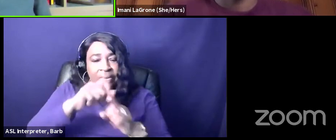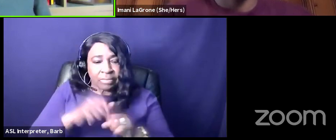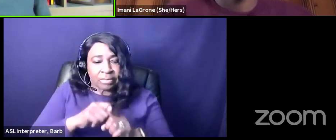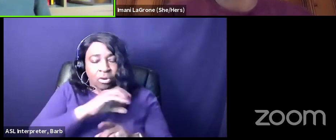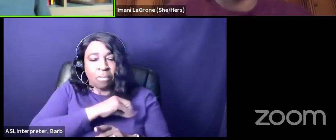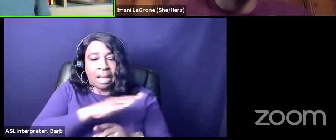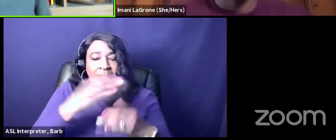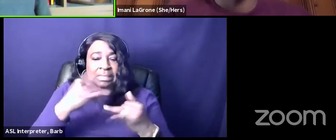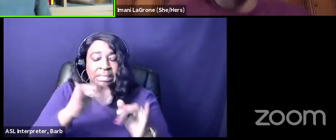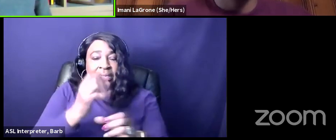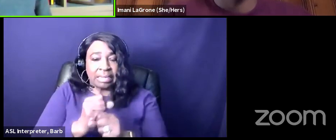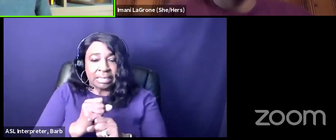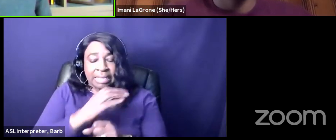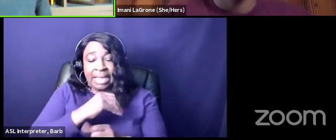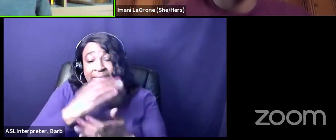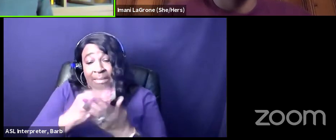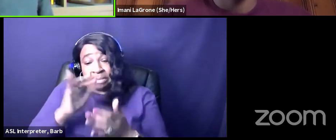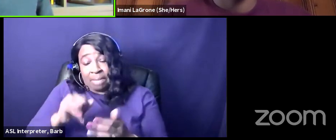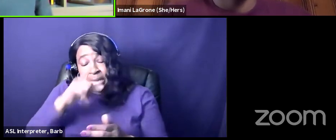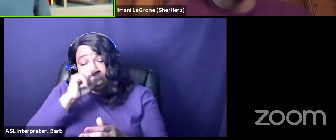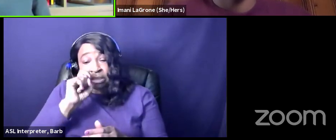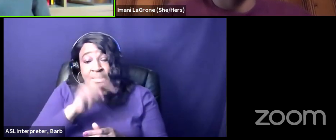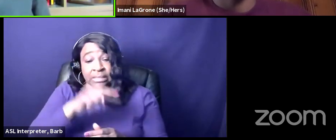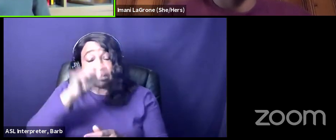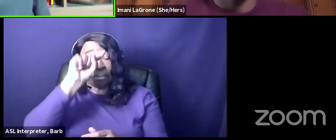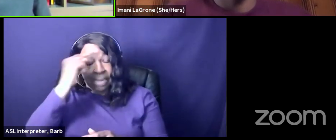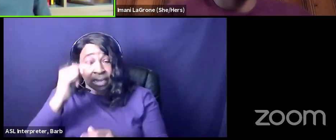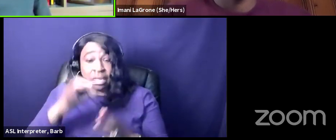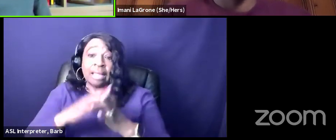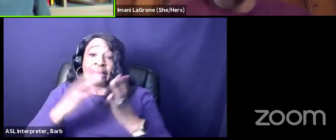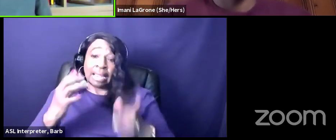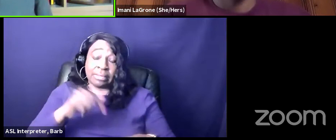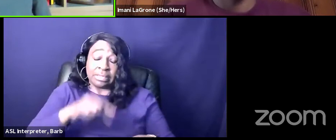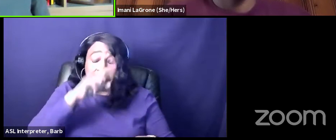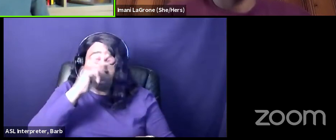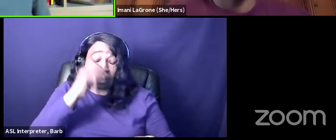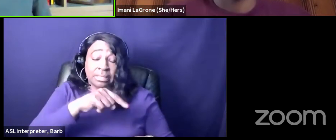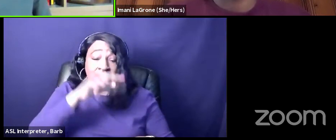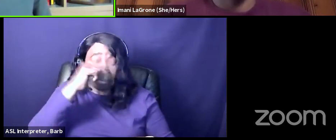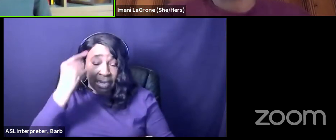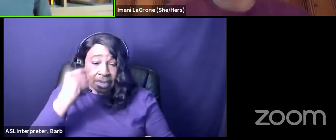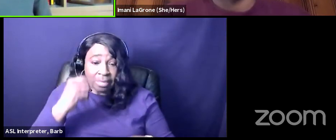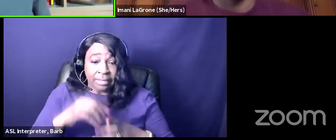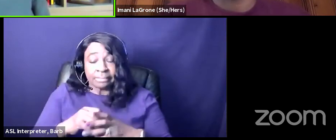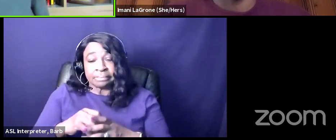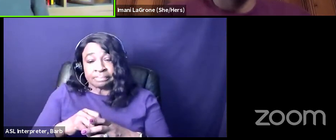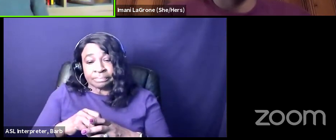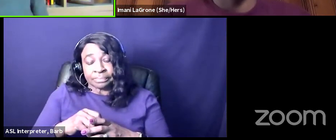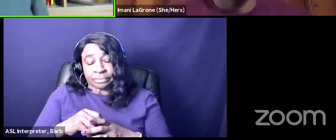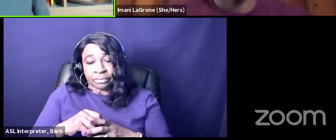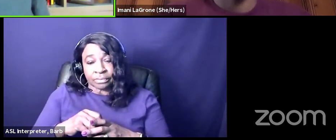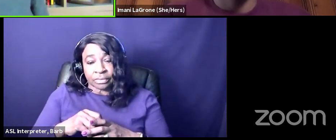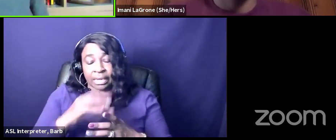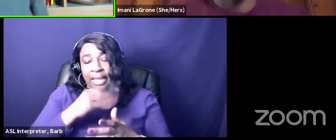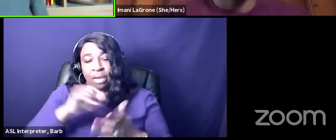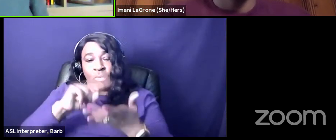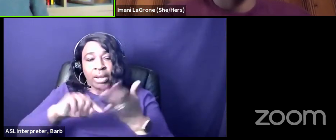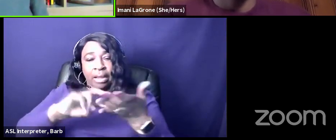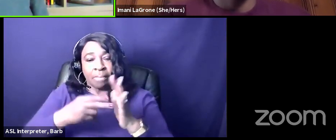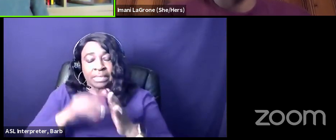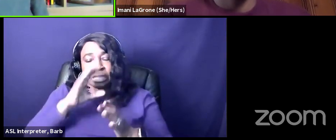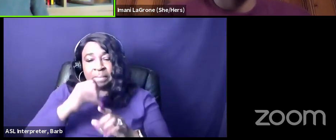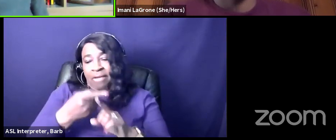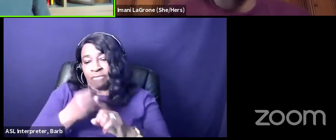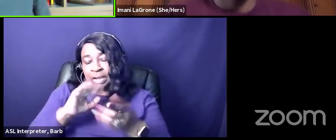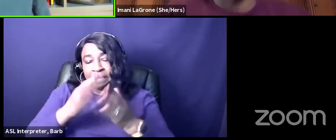because of her black americans um i think a lot of it's because of her black americans and her south sidedness um and what it means to be from a